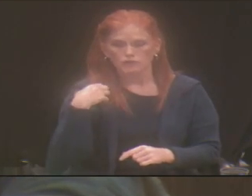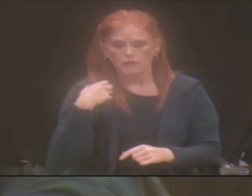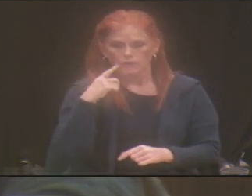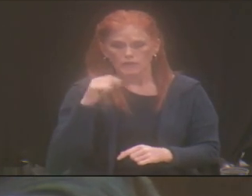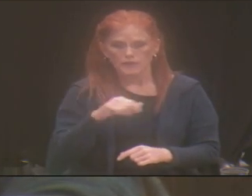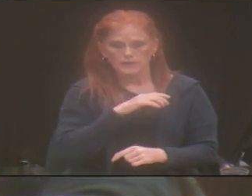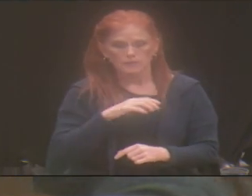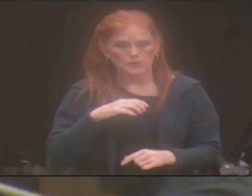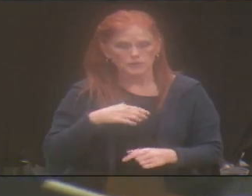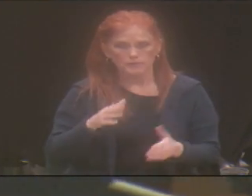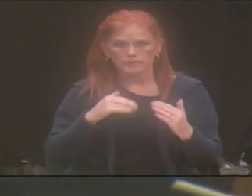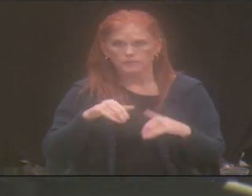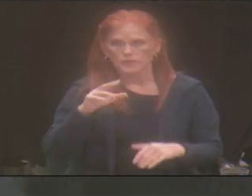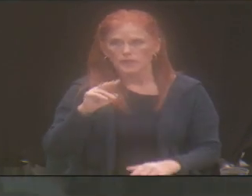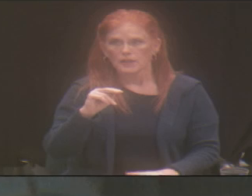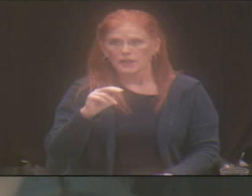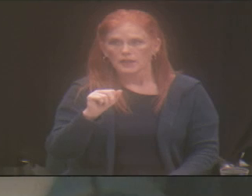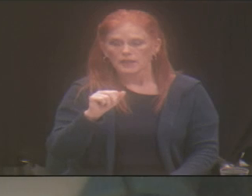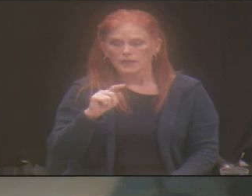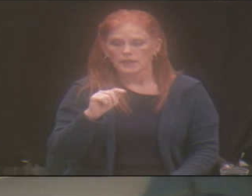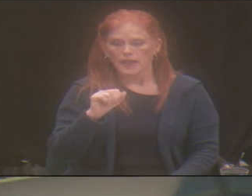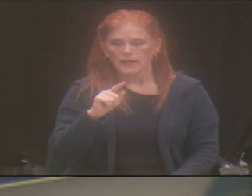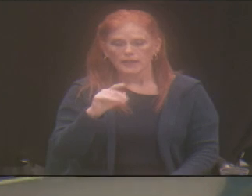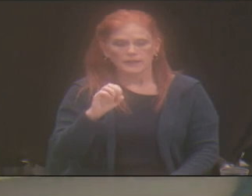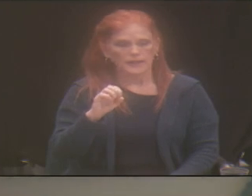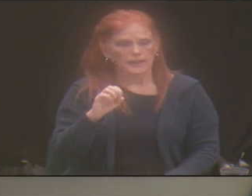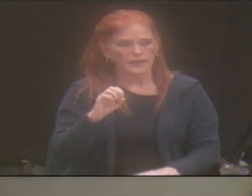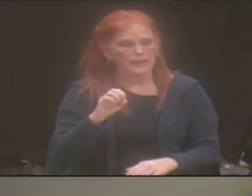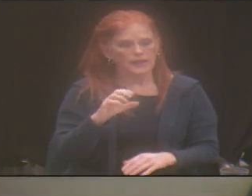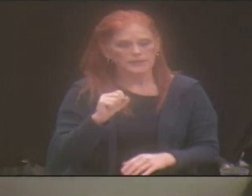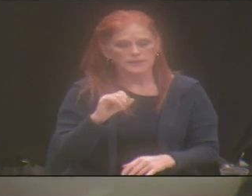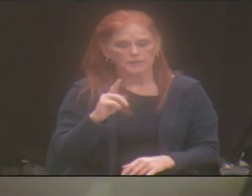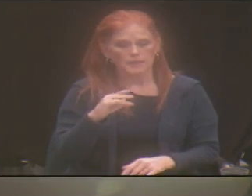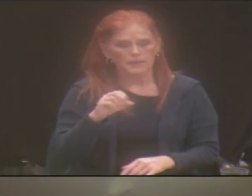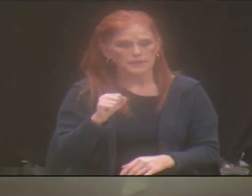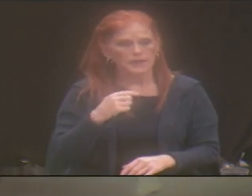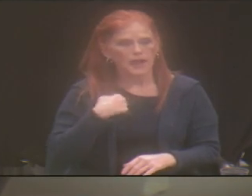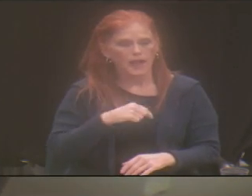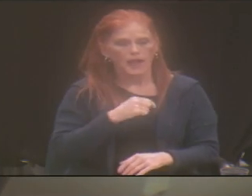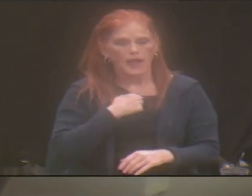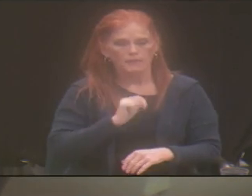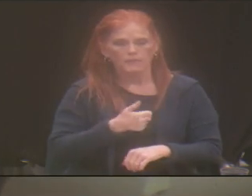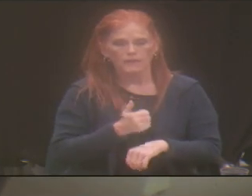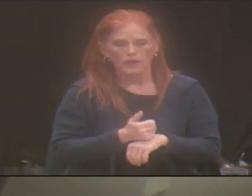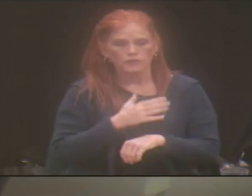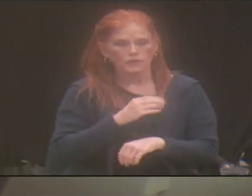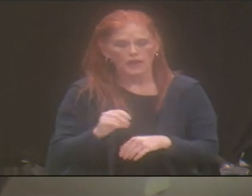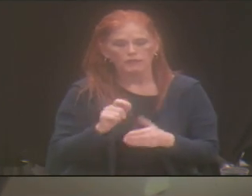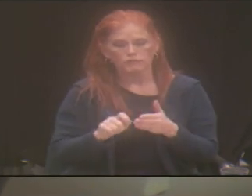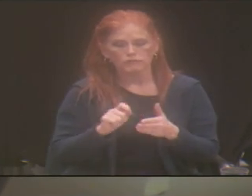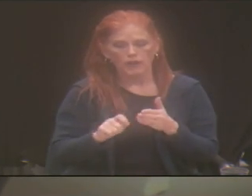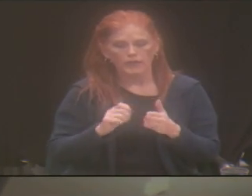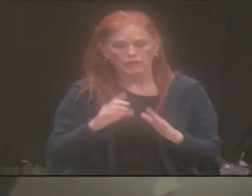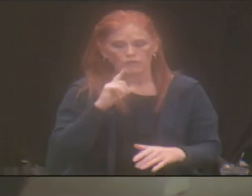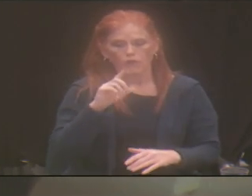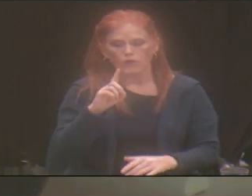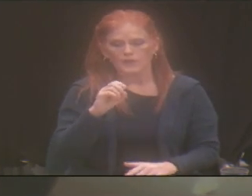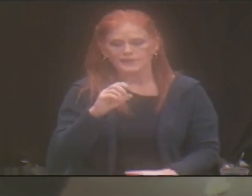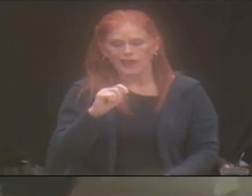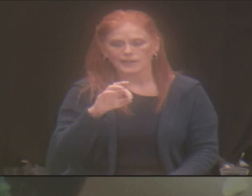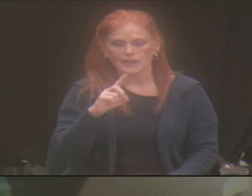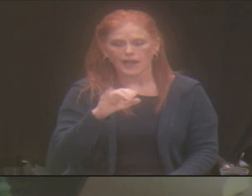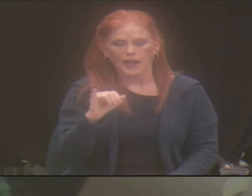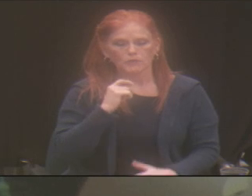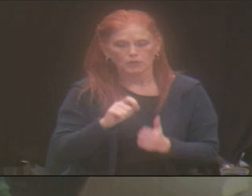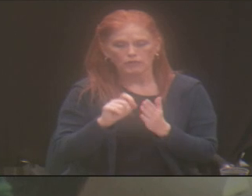Hi. I'm Natalie Simmons, and I'm founder and senior writer at Dotted Eye Writing Services. We write grants and other writing for